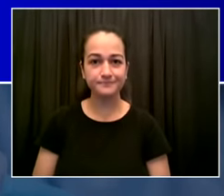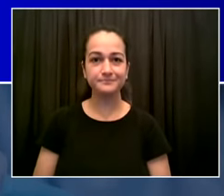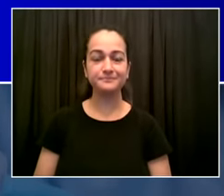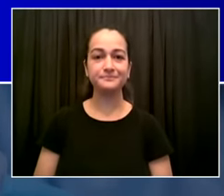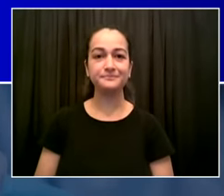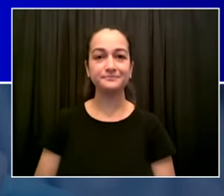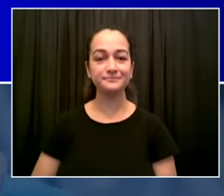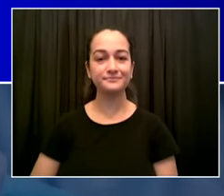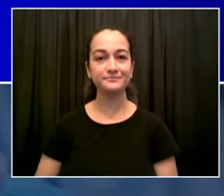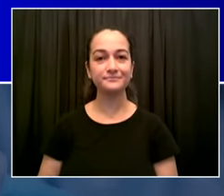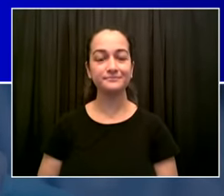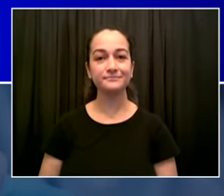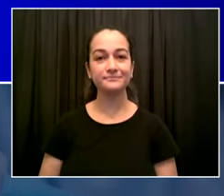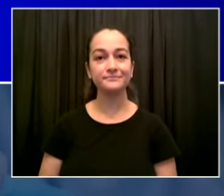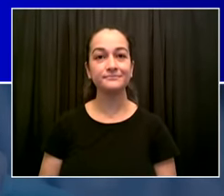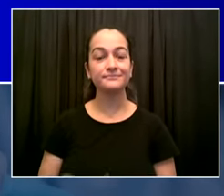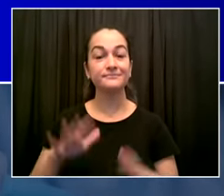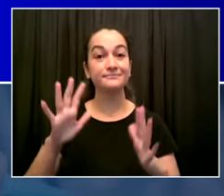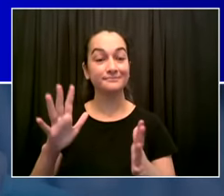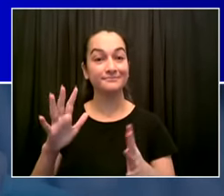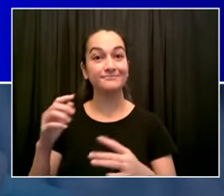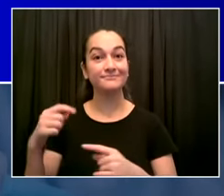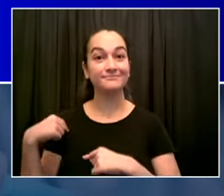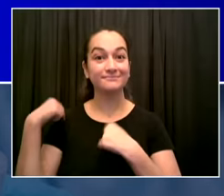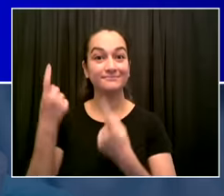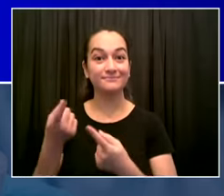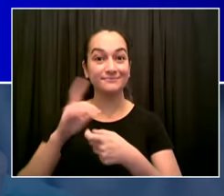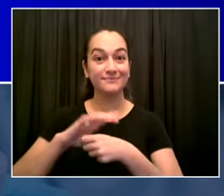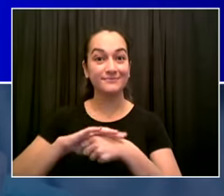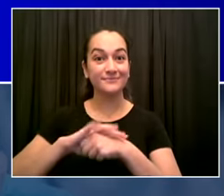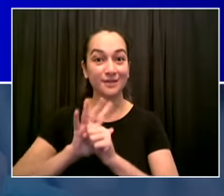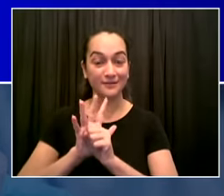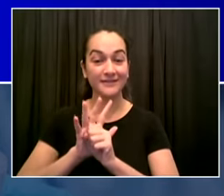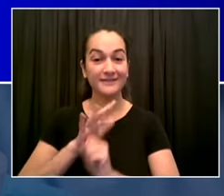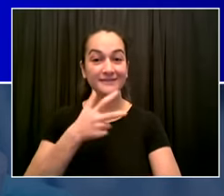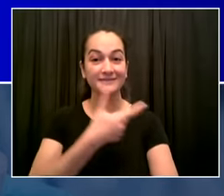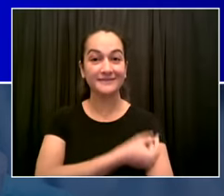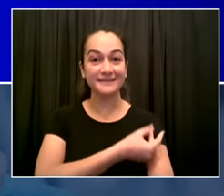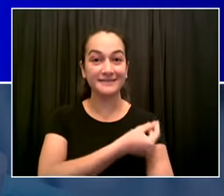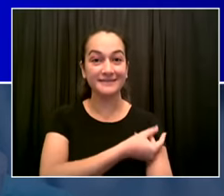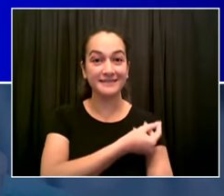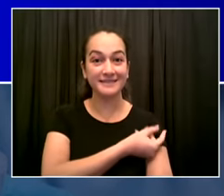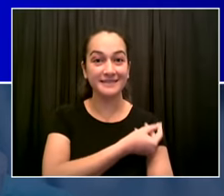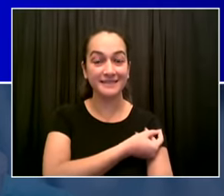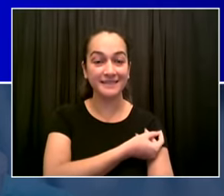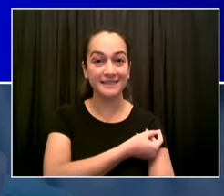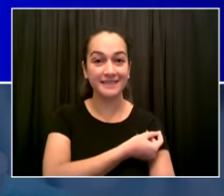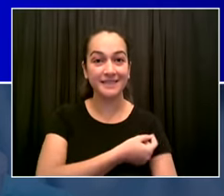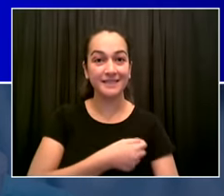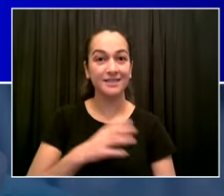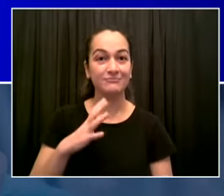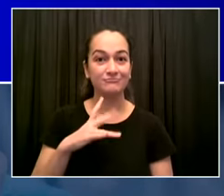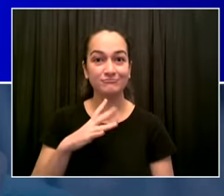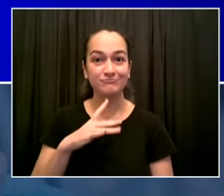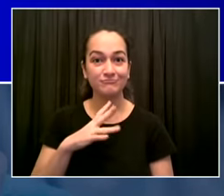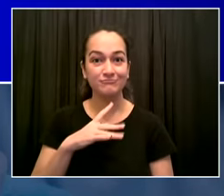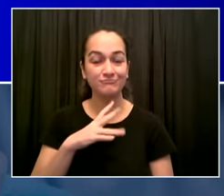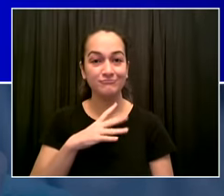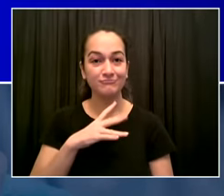national impact when we first put forward our employee a mandate for our city employees the original